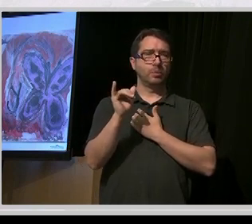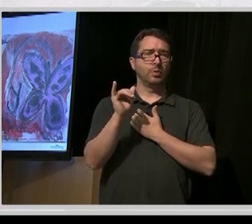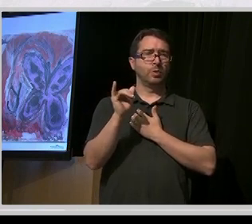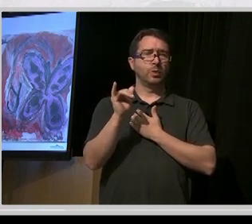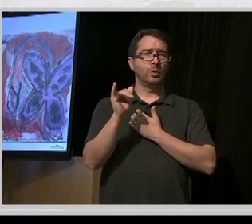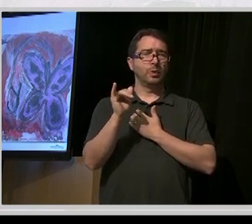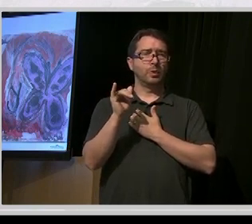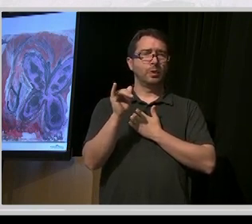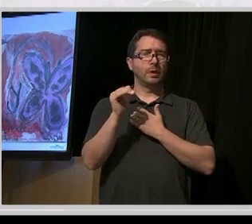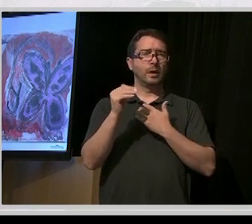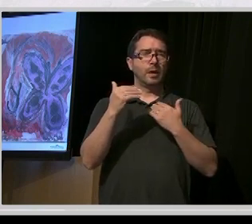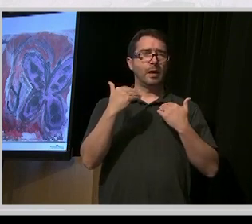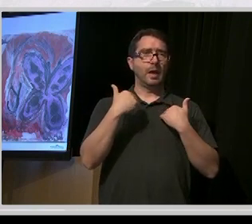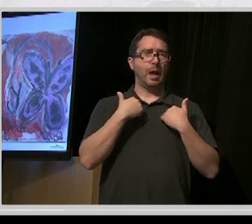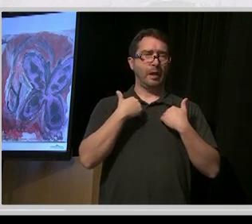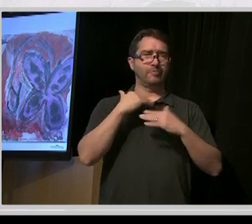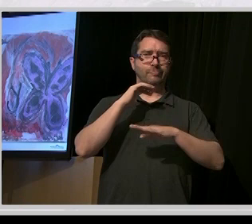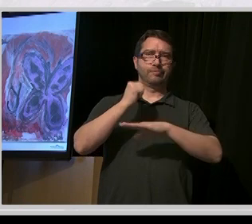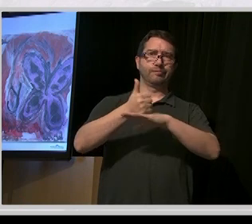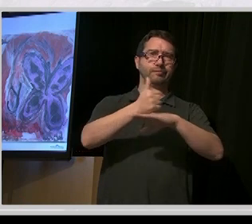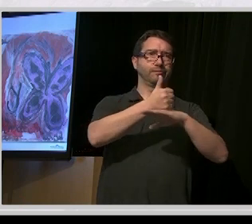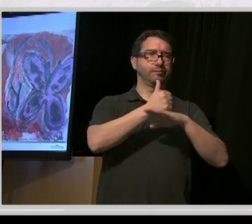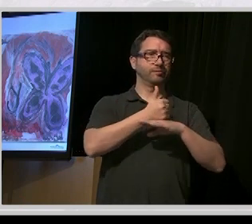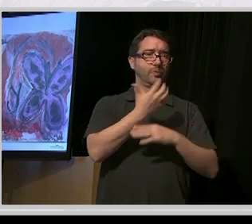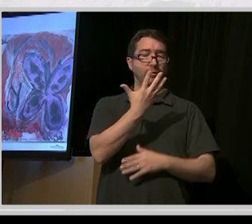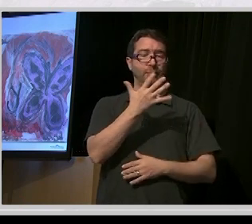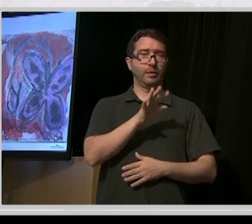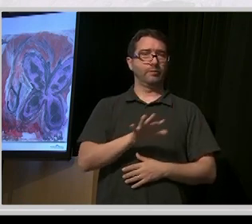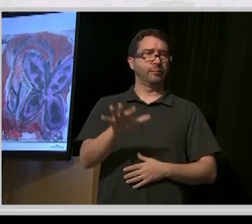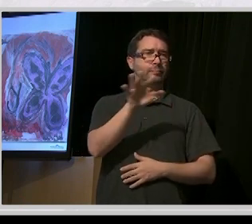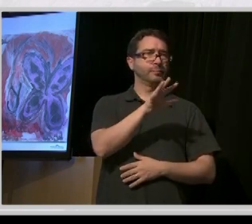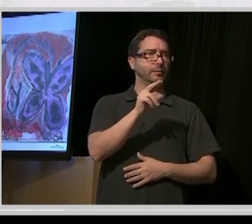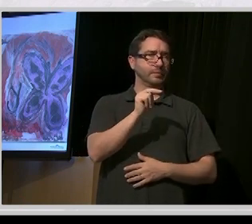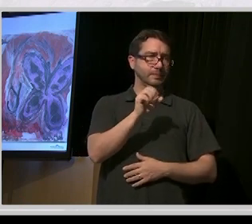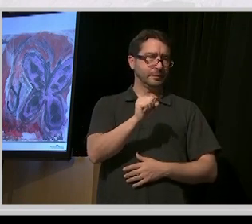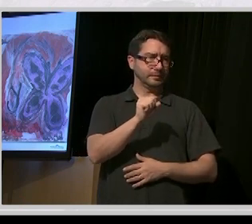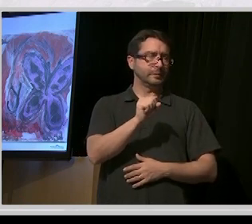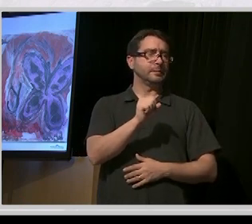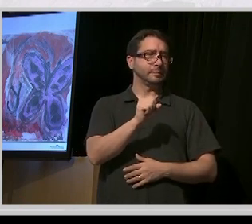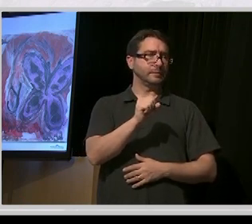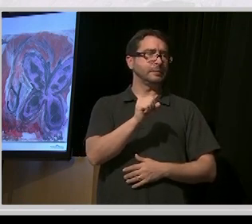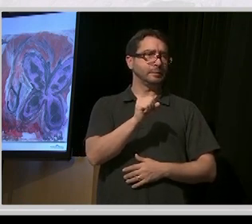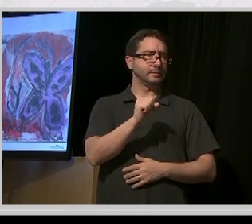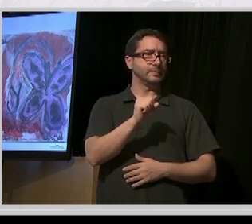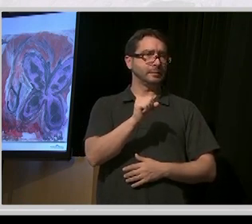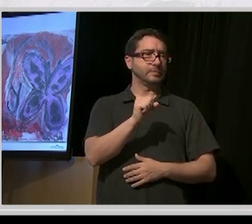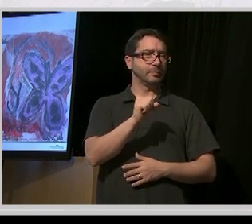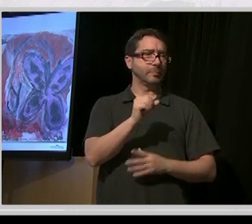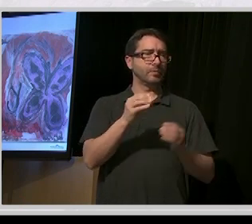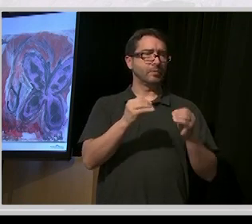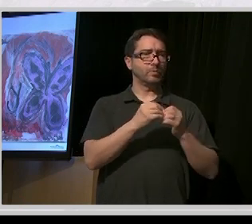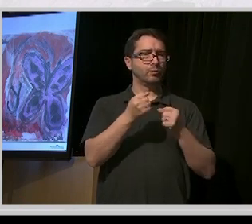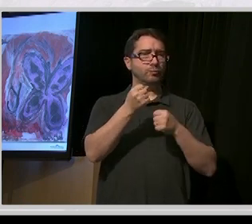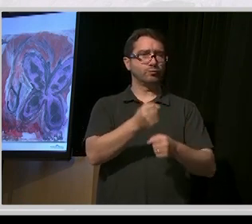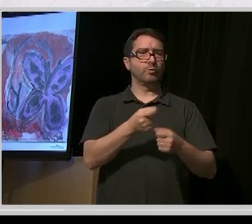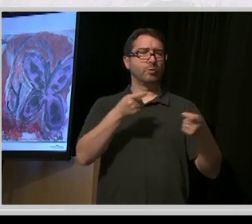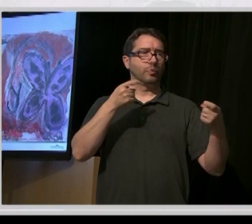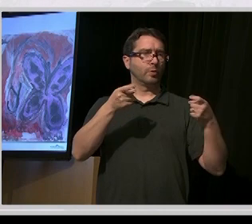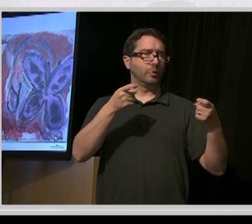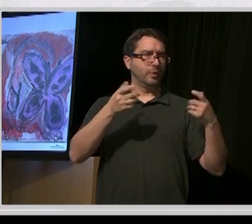an infrastructure in the regions. Okay? This is the new world. You know, stronger governance and presence in the regions.